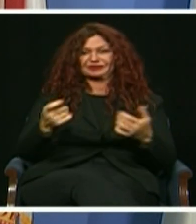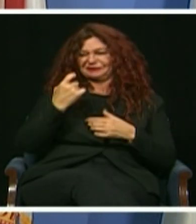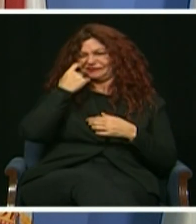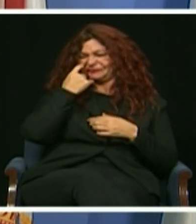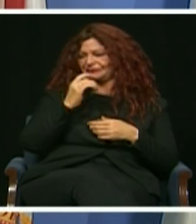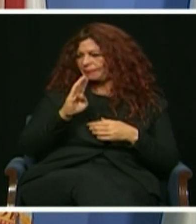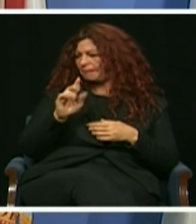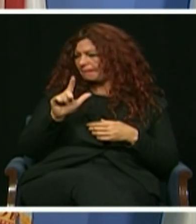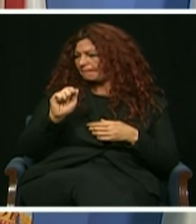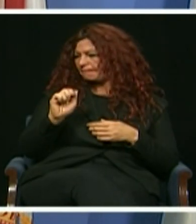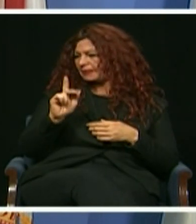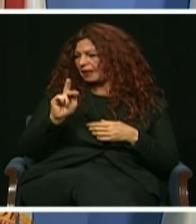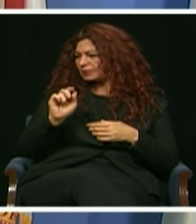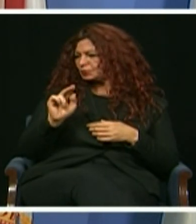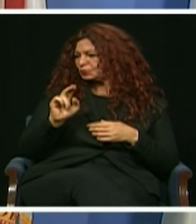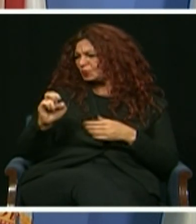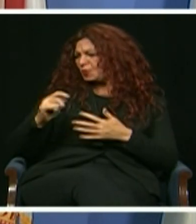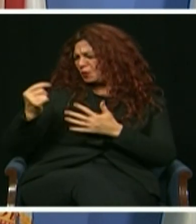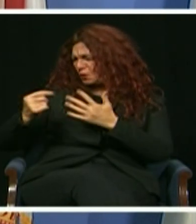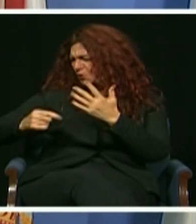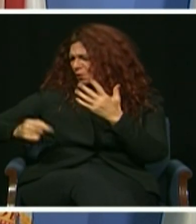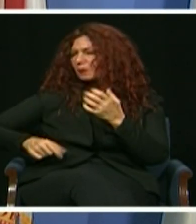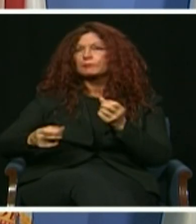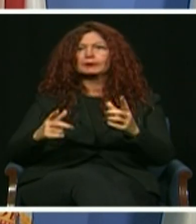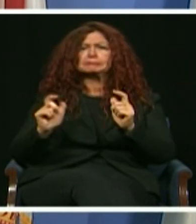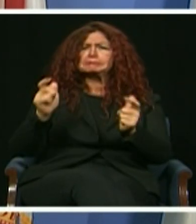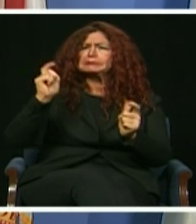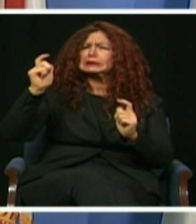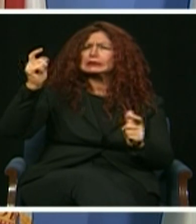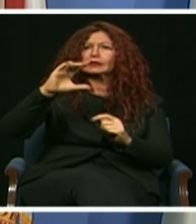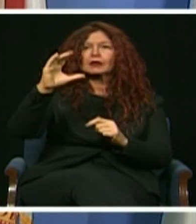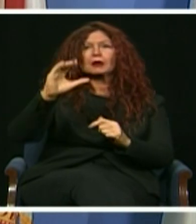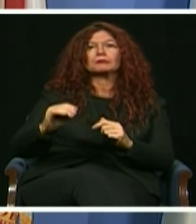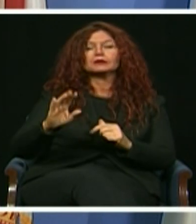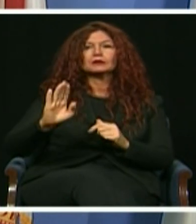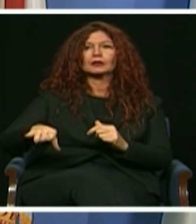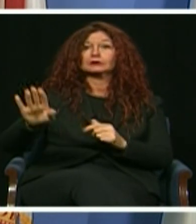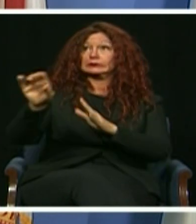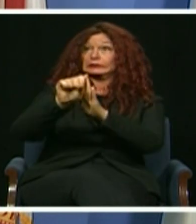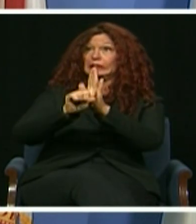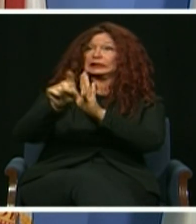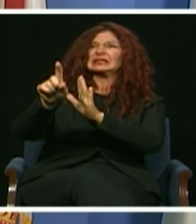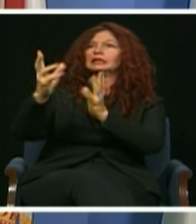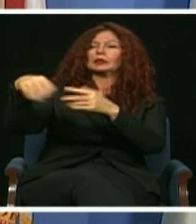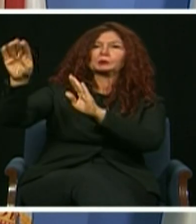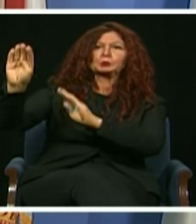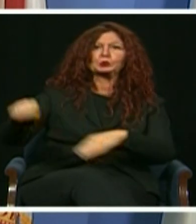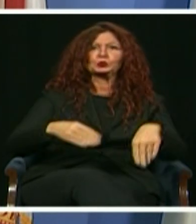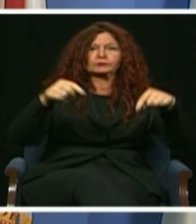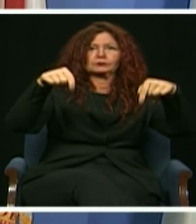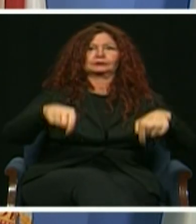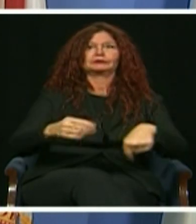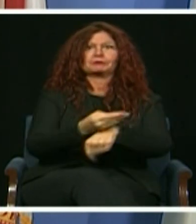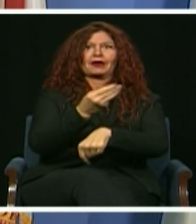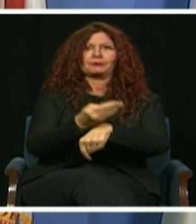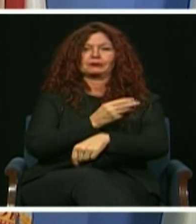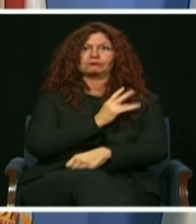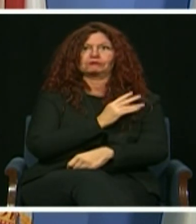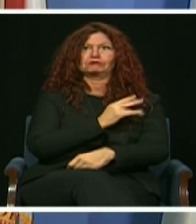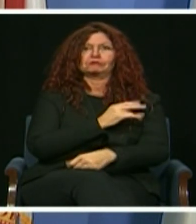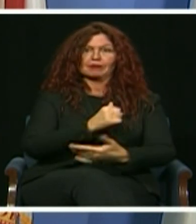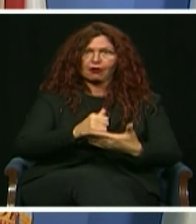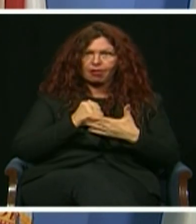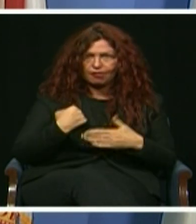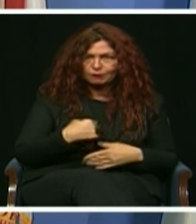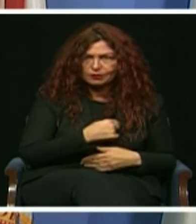and others. We're working together to build on these efforts with new momentum to drive long-term growth. But we can't reap the benefits of this